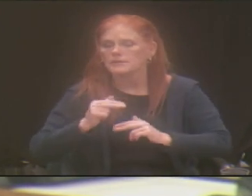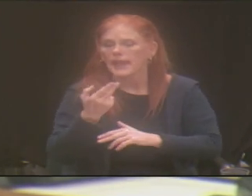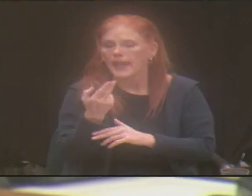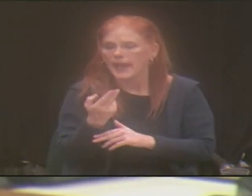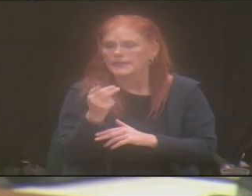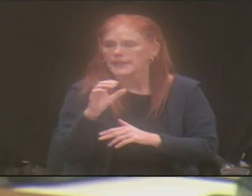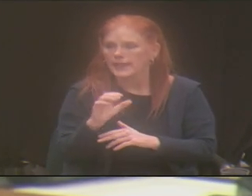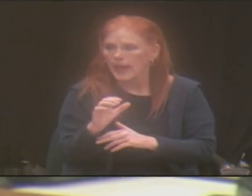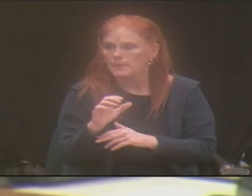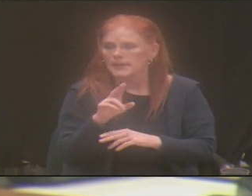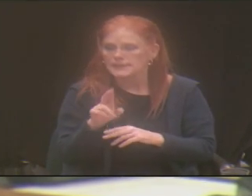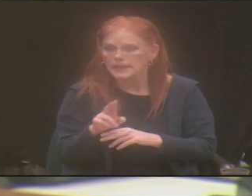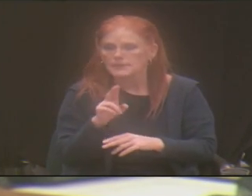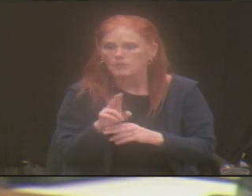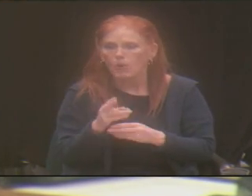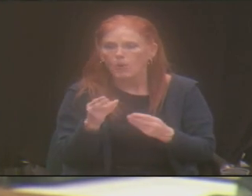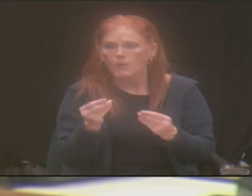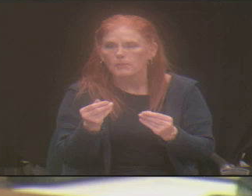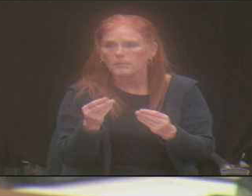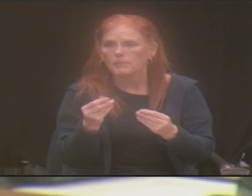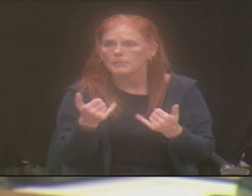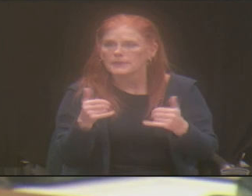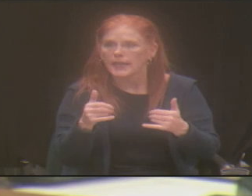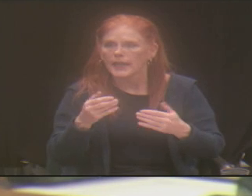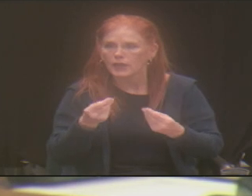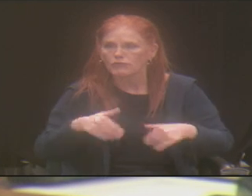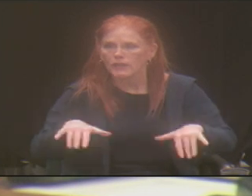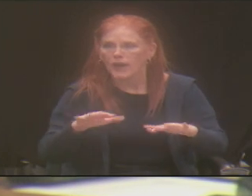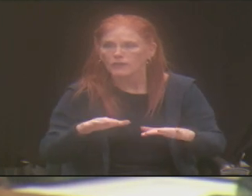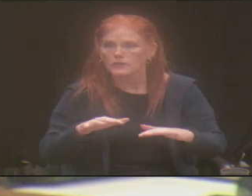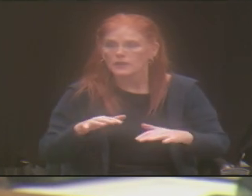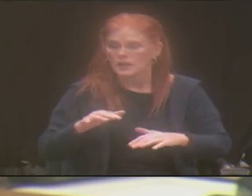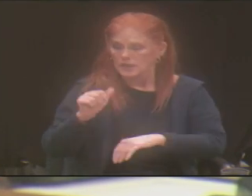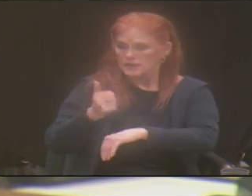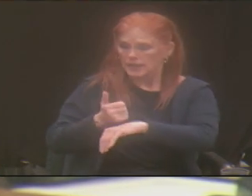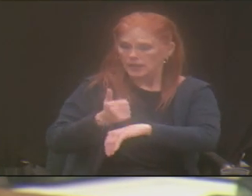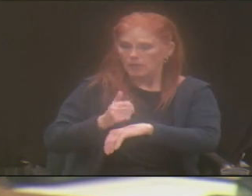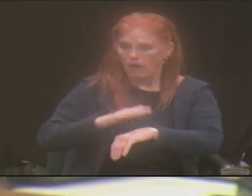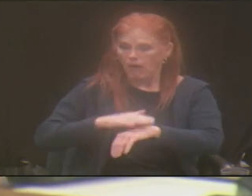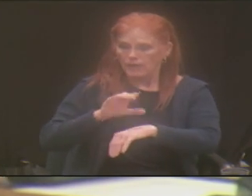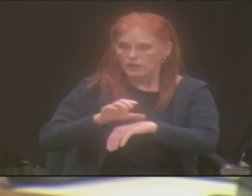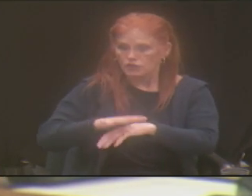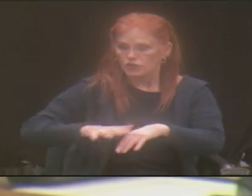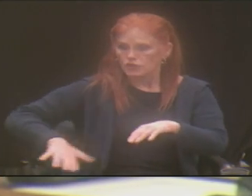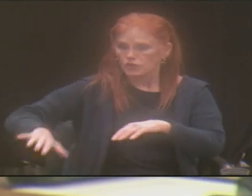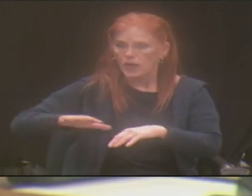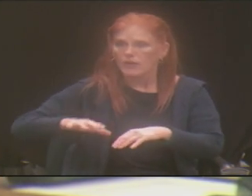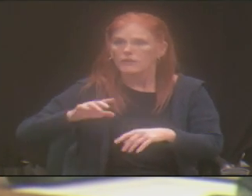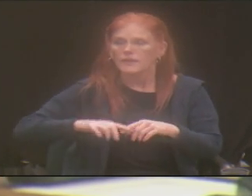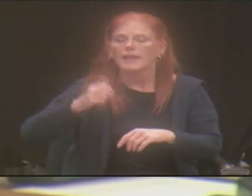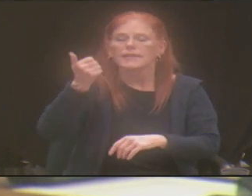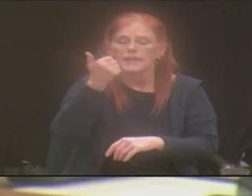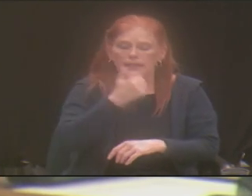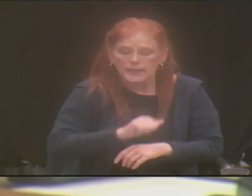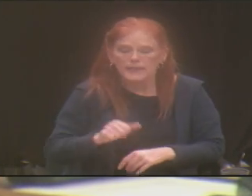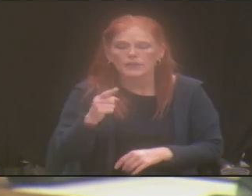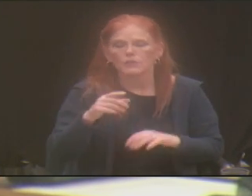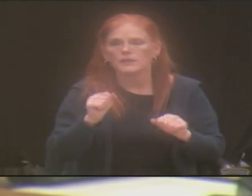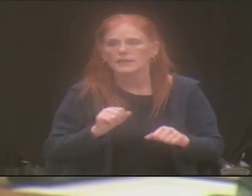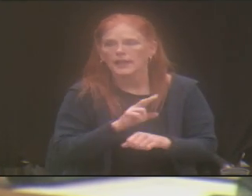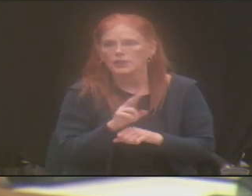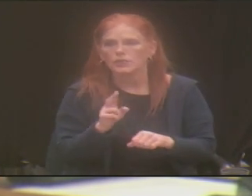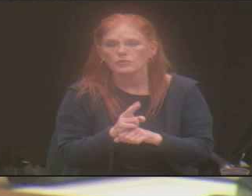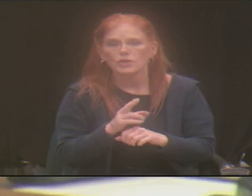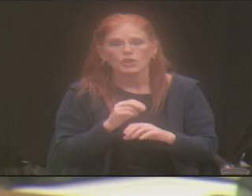accessible playground on our church grounds that absolutely anybody could use. There was no locked